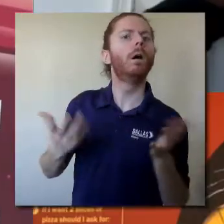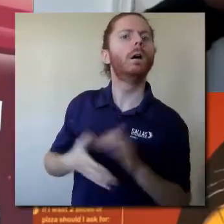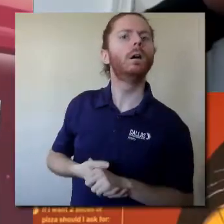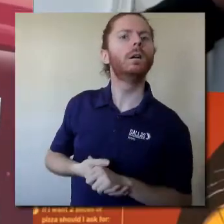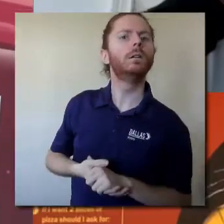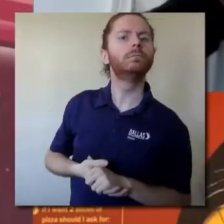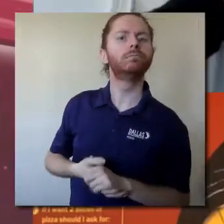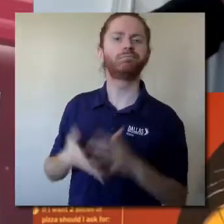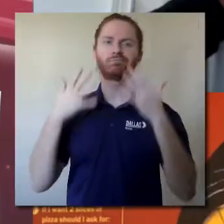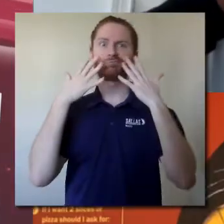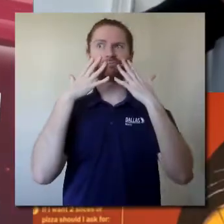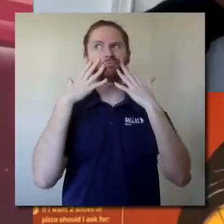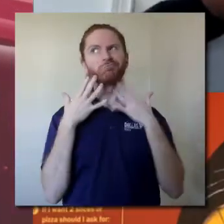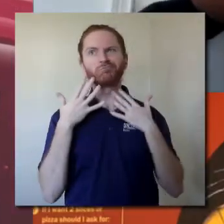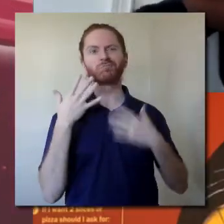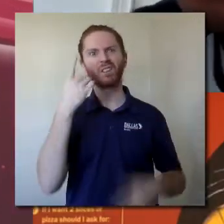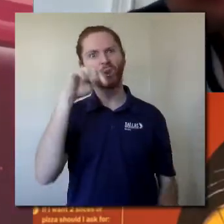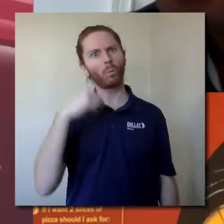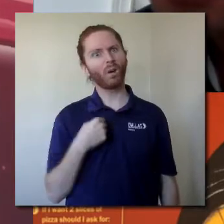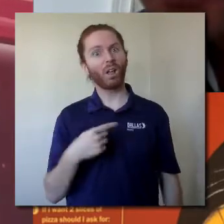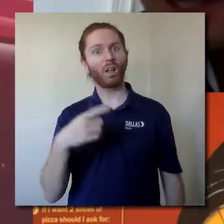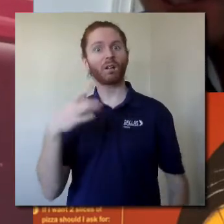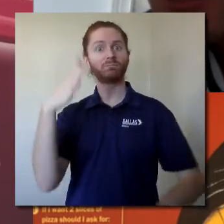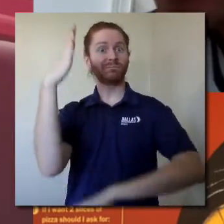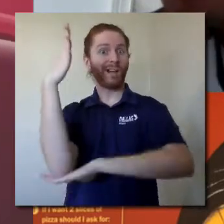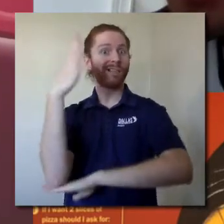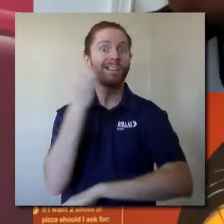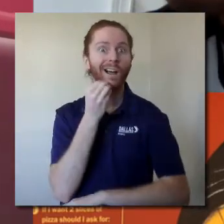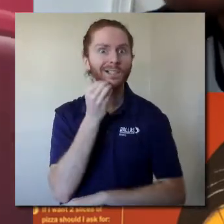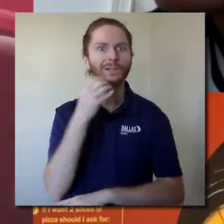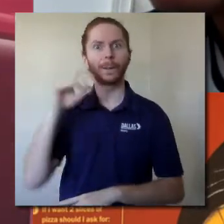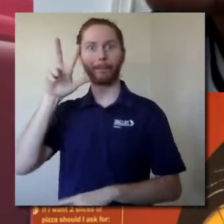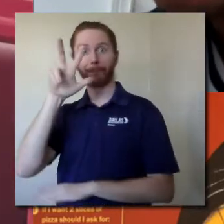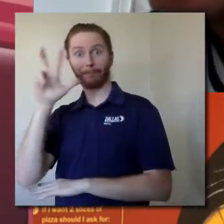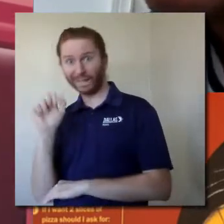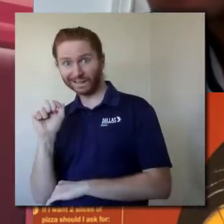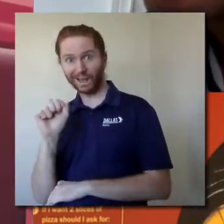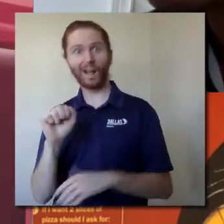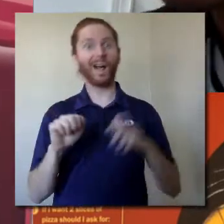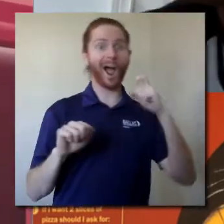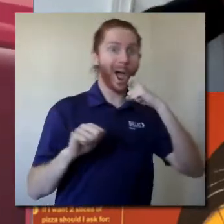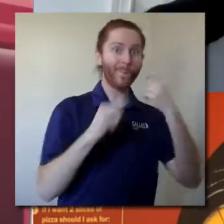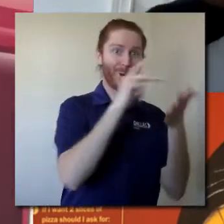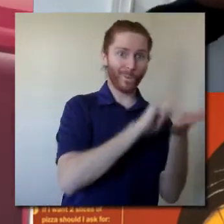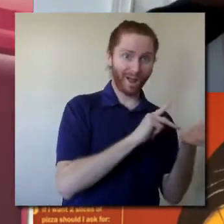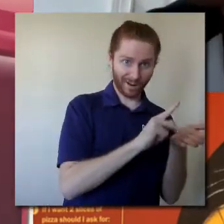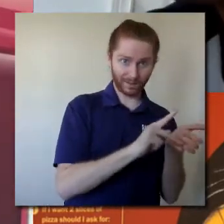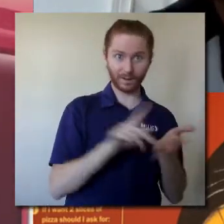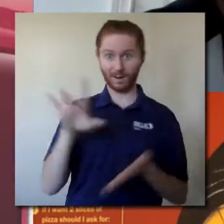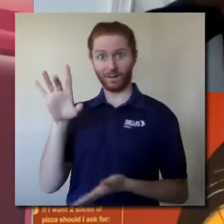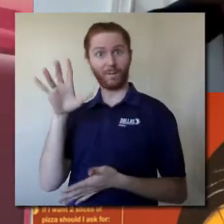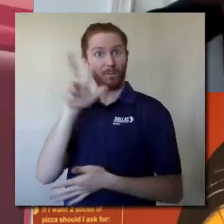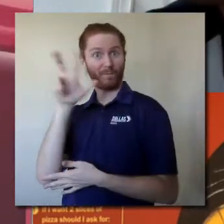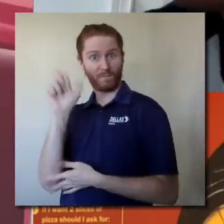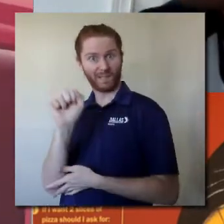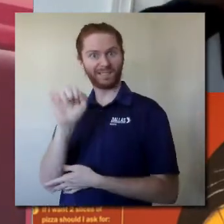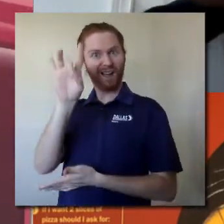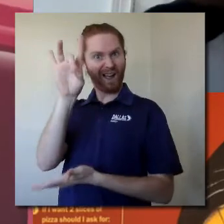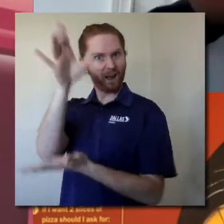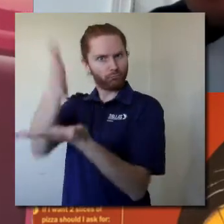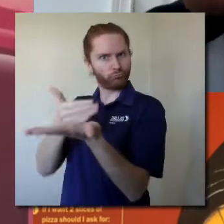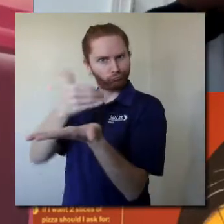Unfortunately for me, lunch is pizza and apple pie. Each pizza is cut into eight equal slices.